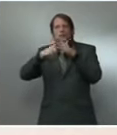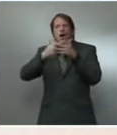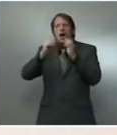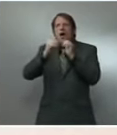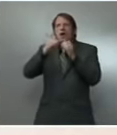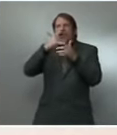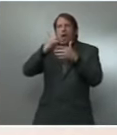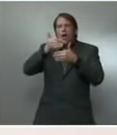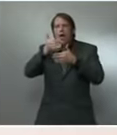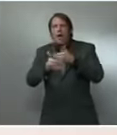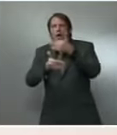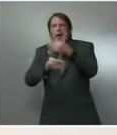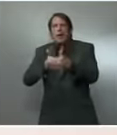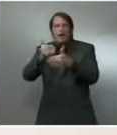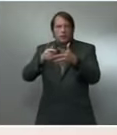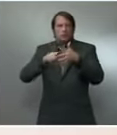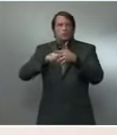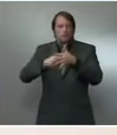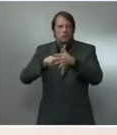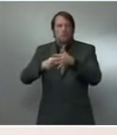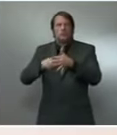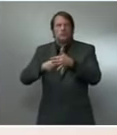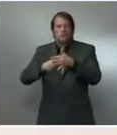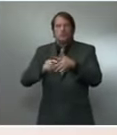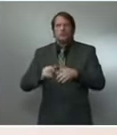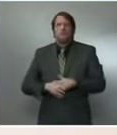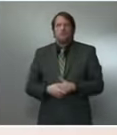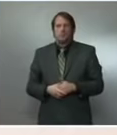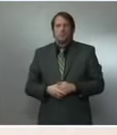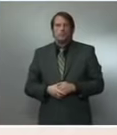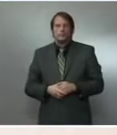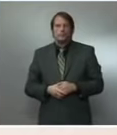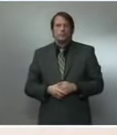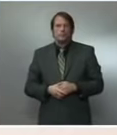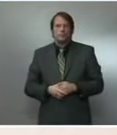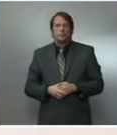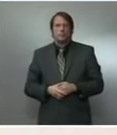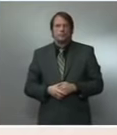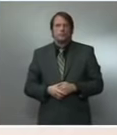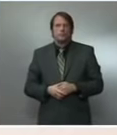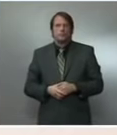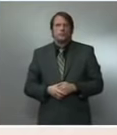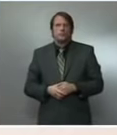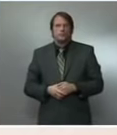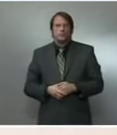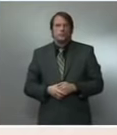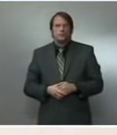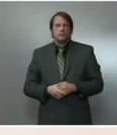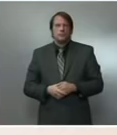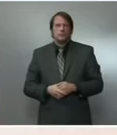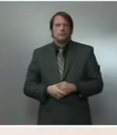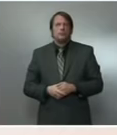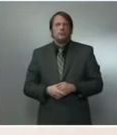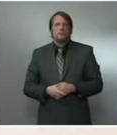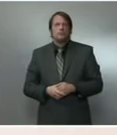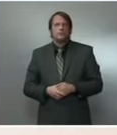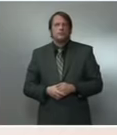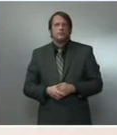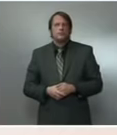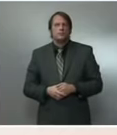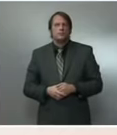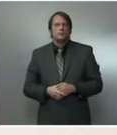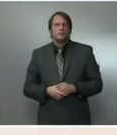otherwise it's just passing the buck to Capitol Hill. I think it's hardly that. And again, I would say the President has been